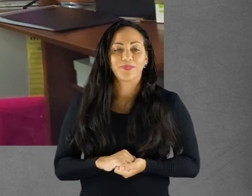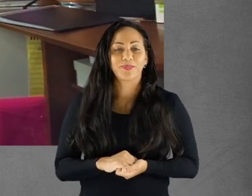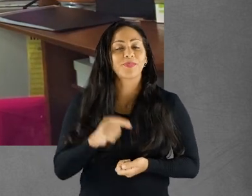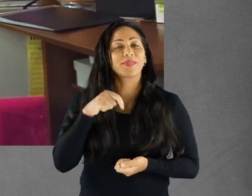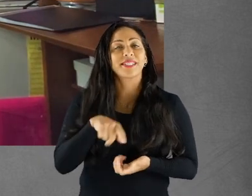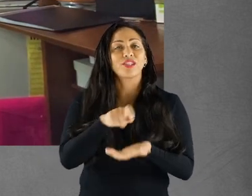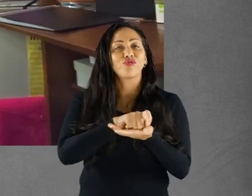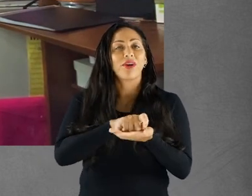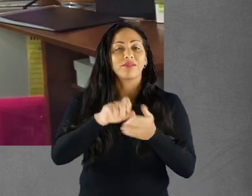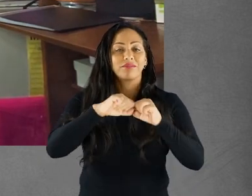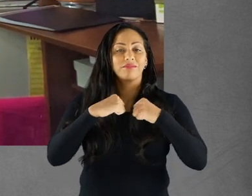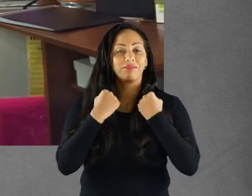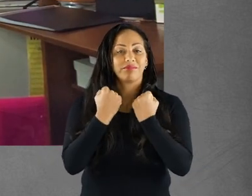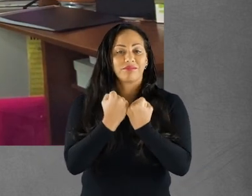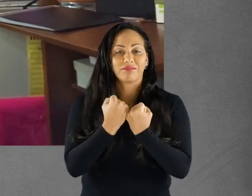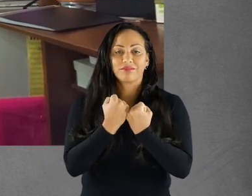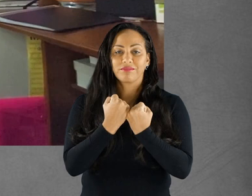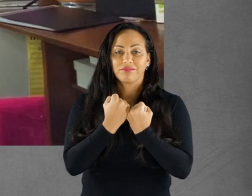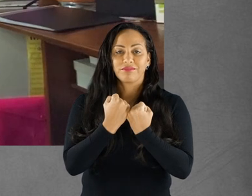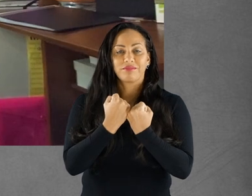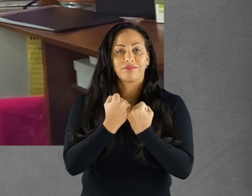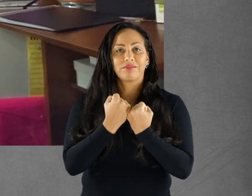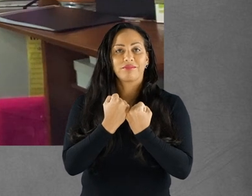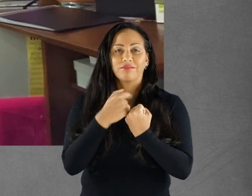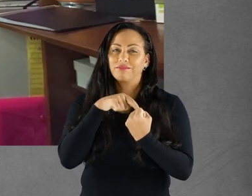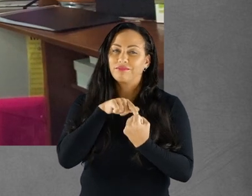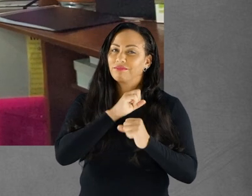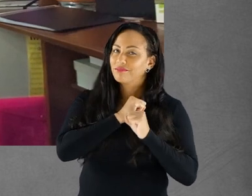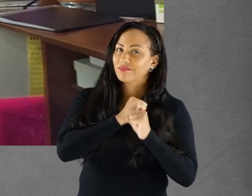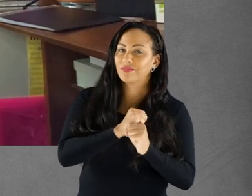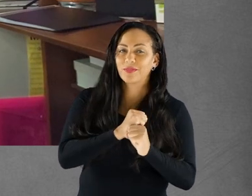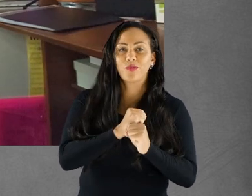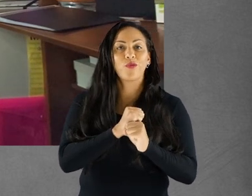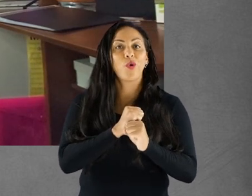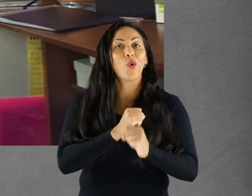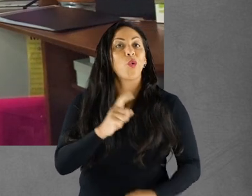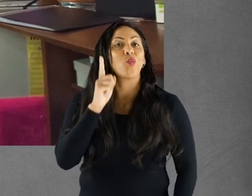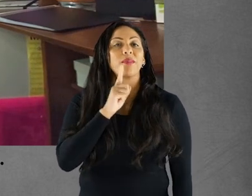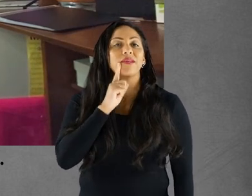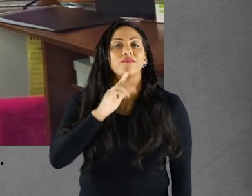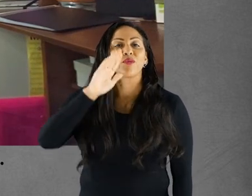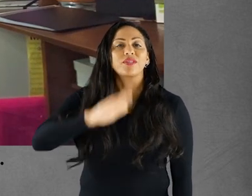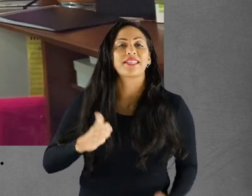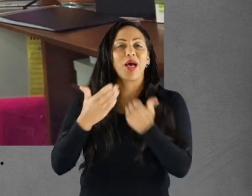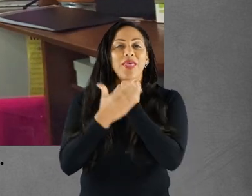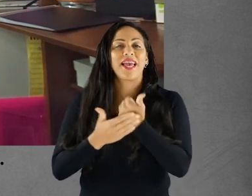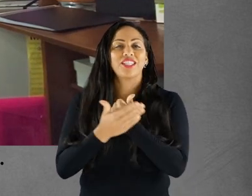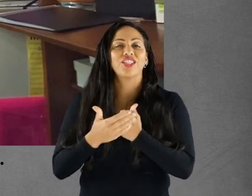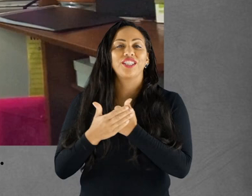This writing group is dedicated to all women of South Asian heritage